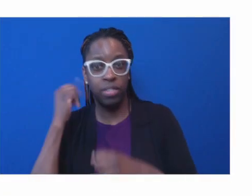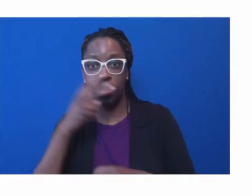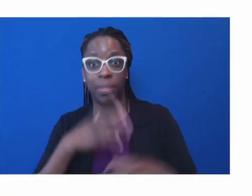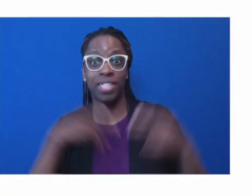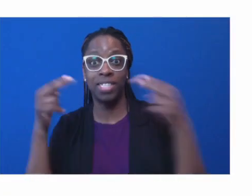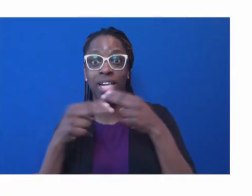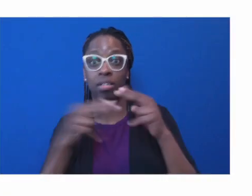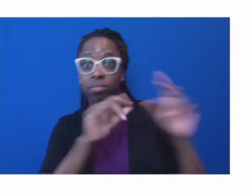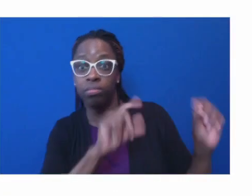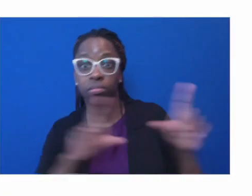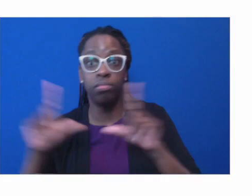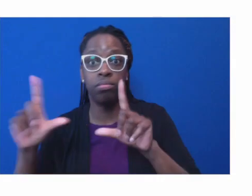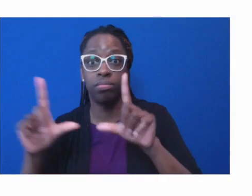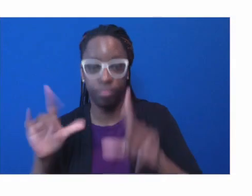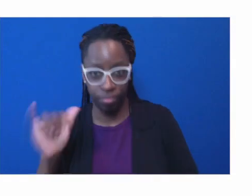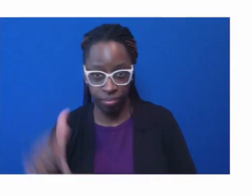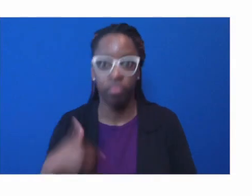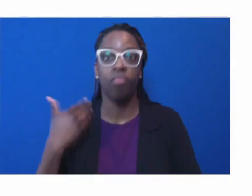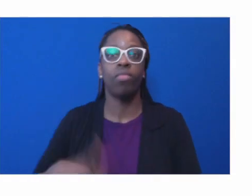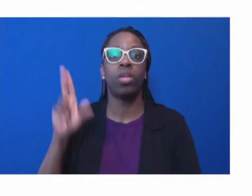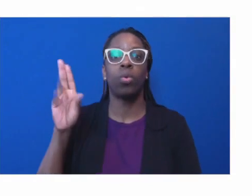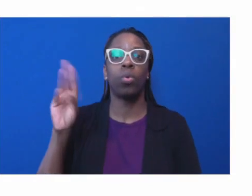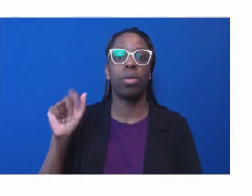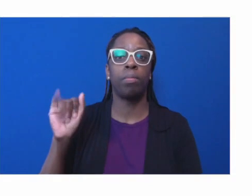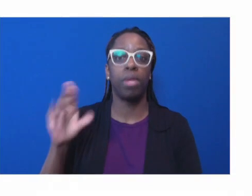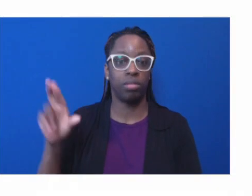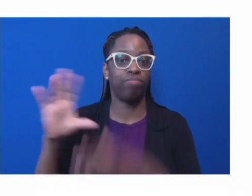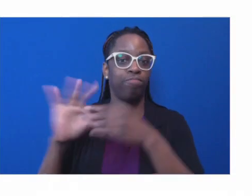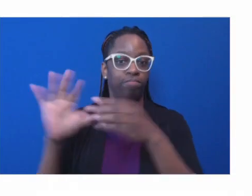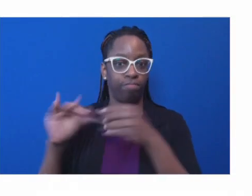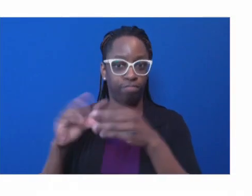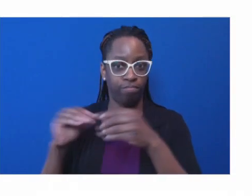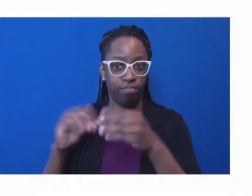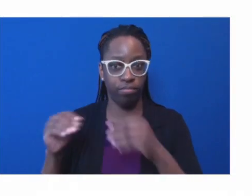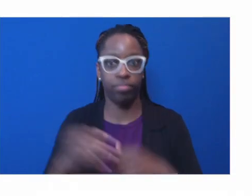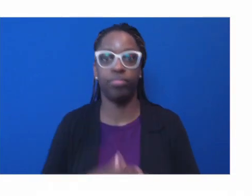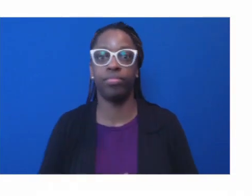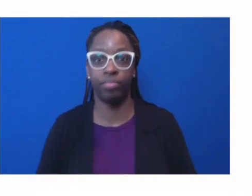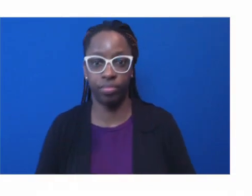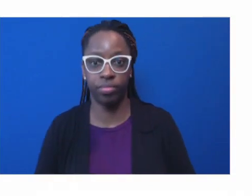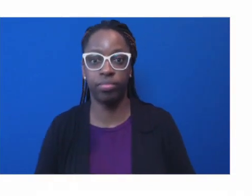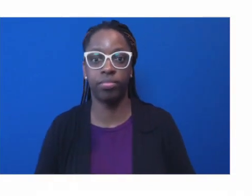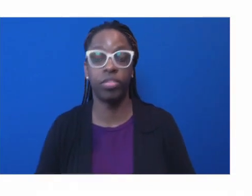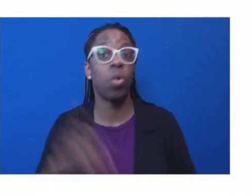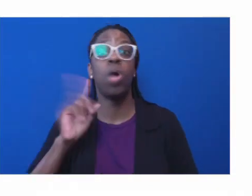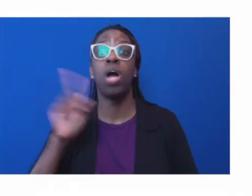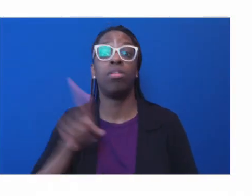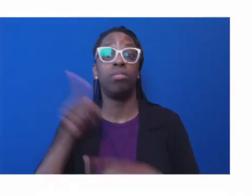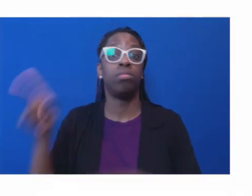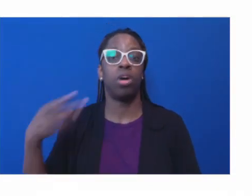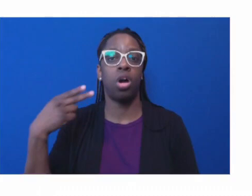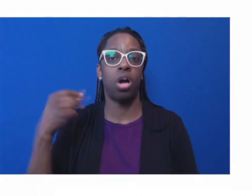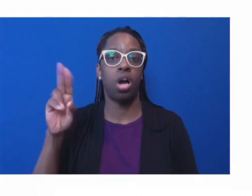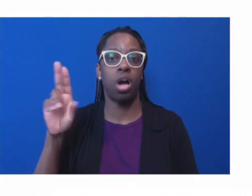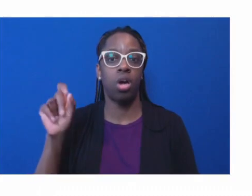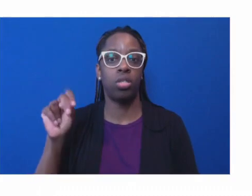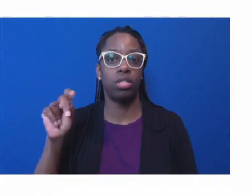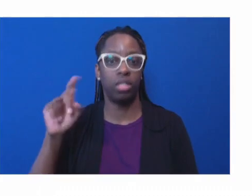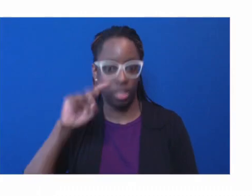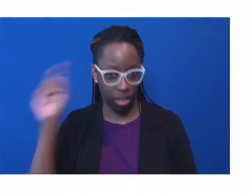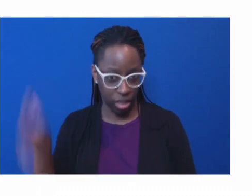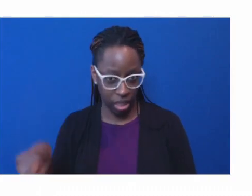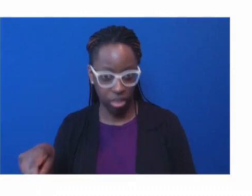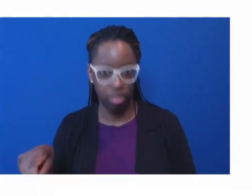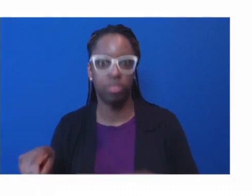significant part of my public health career down in Houston. And I came, uh, December, uh, was asked by a governor Inslee